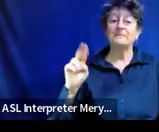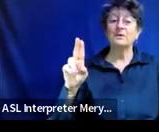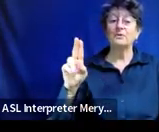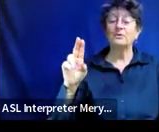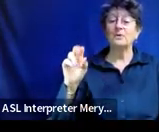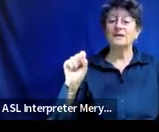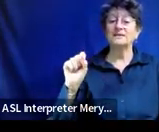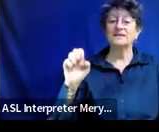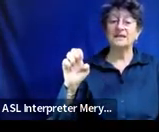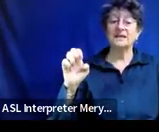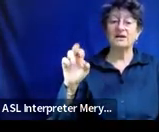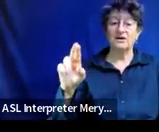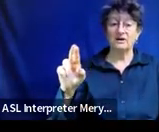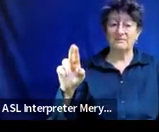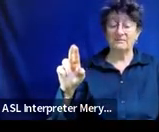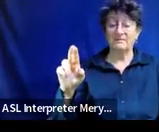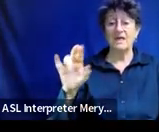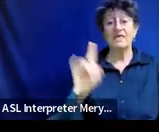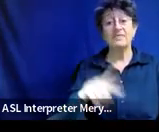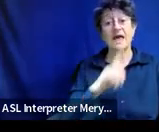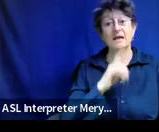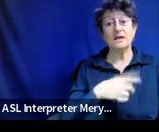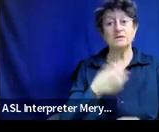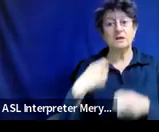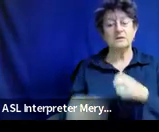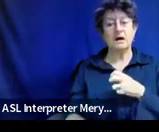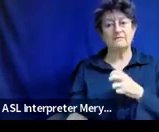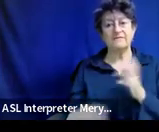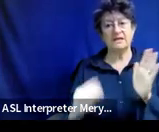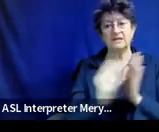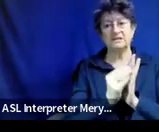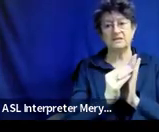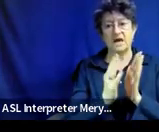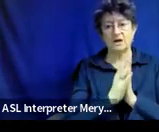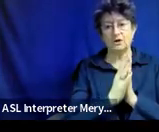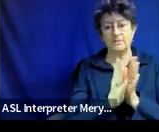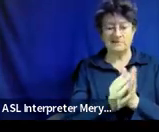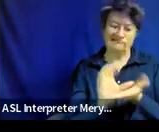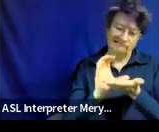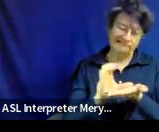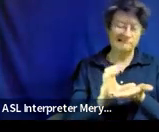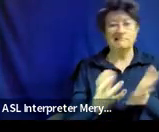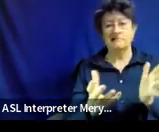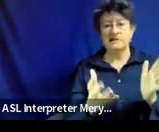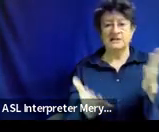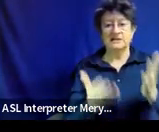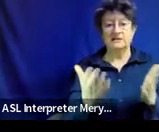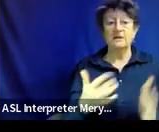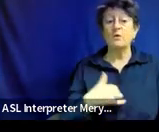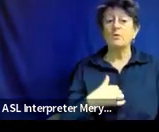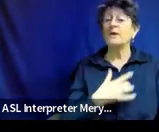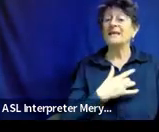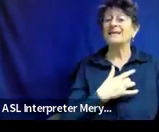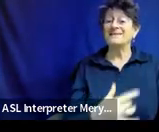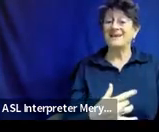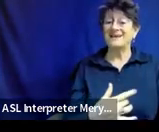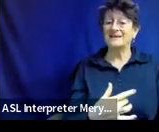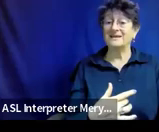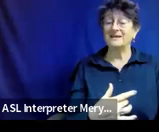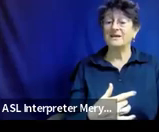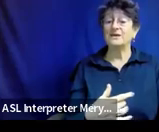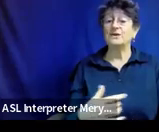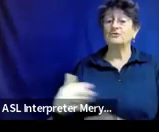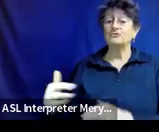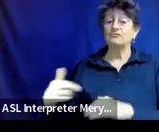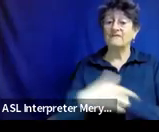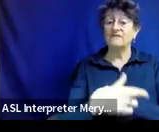user is a difficult document to deal with sometimes. So we tend to send people to the procedural manual